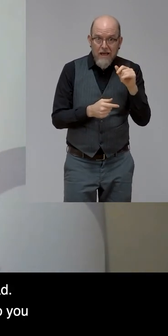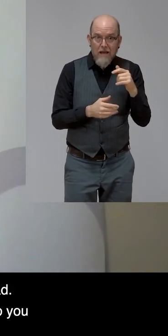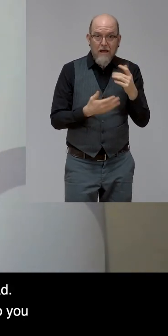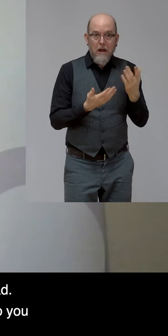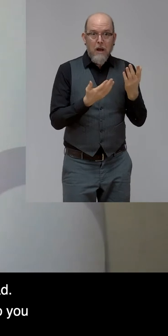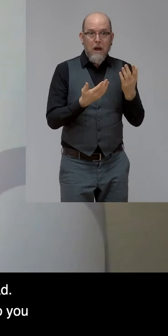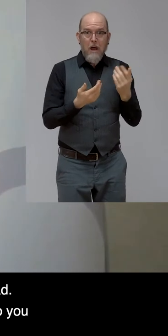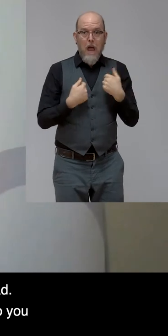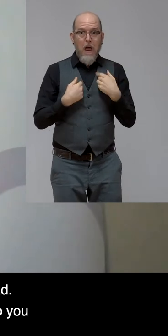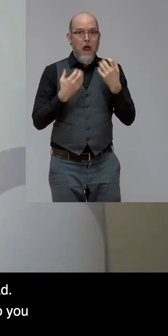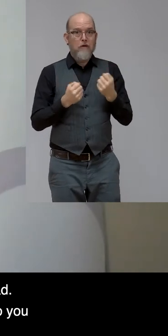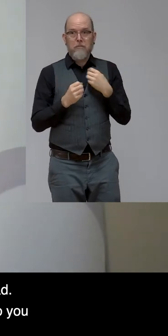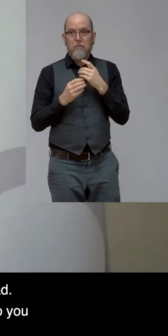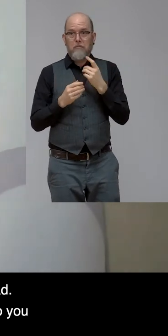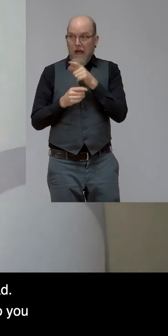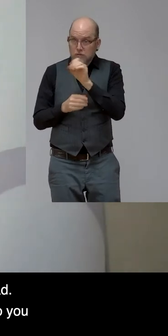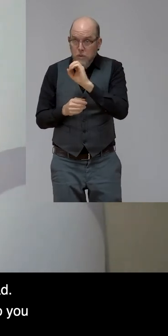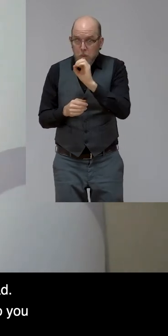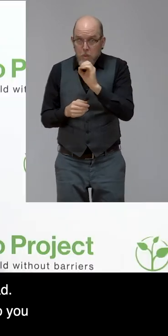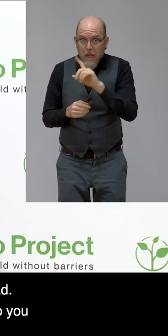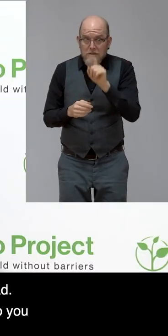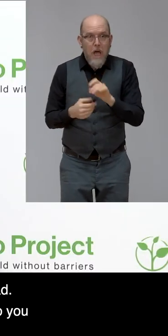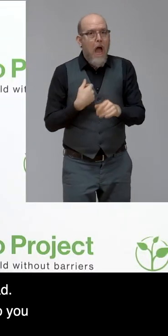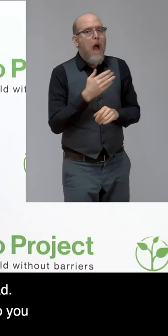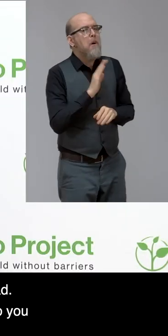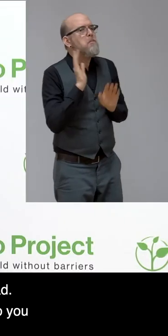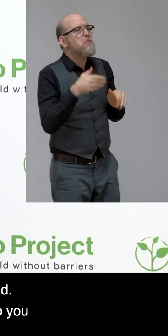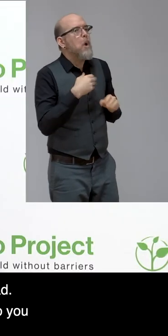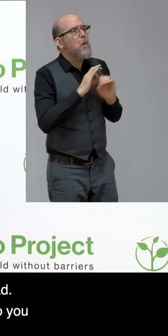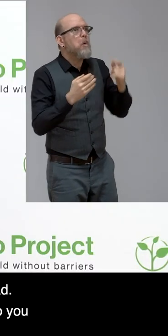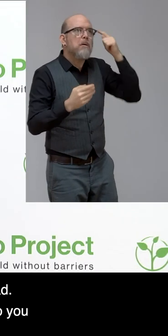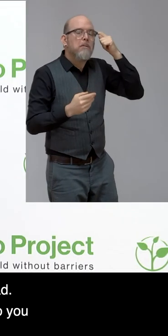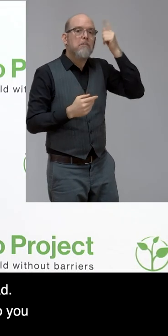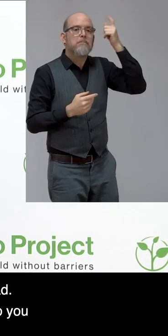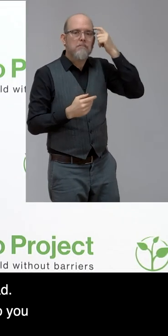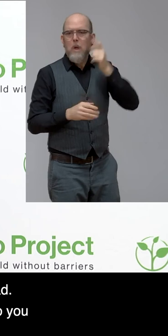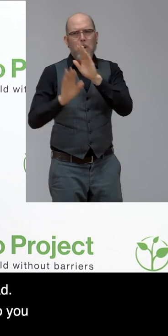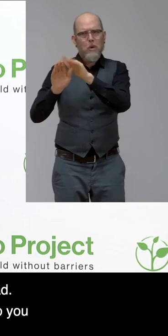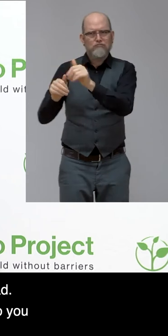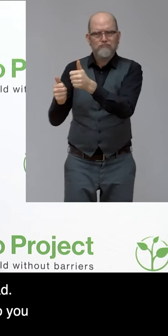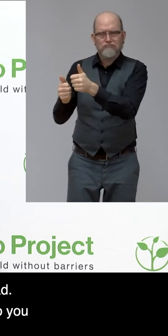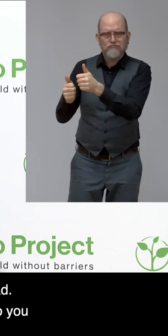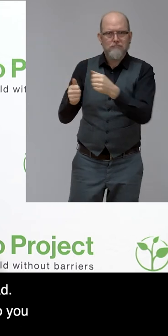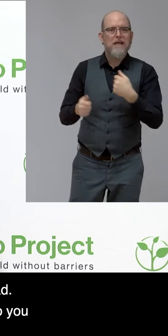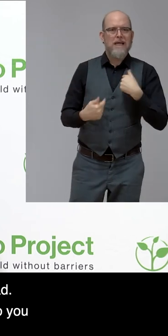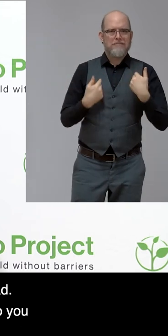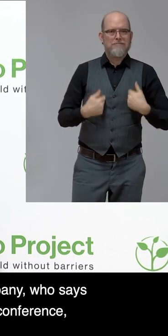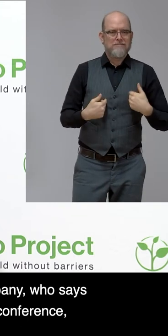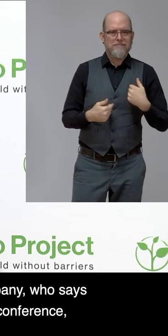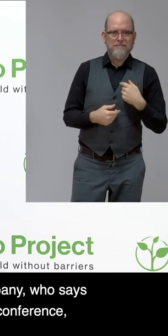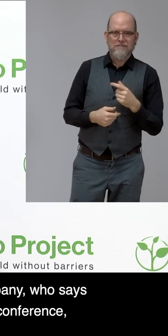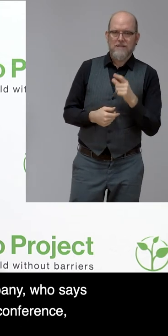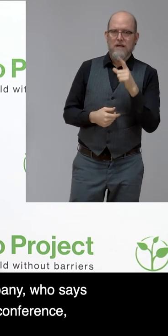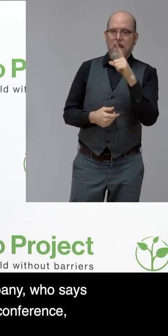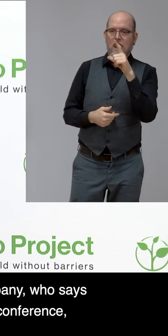No, I don't have any. Don't worry. Go ahead. Then I'm continuing. Laurie, a question to you as a, as